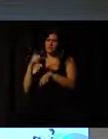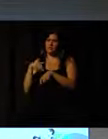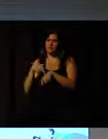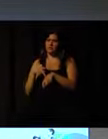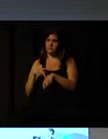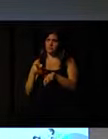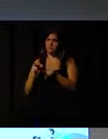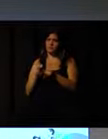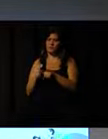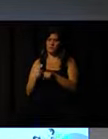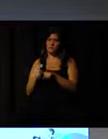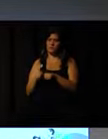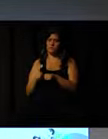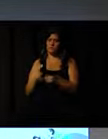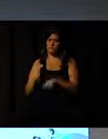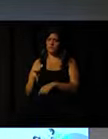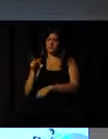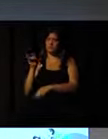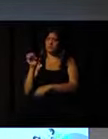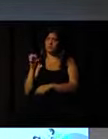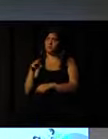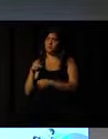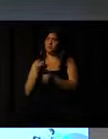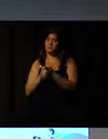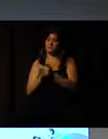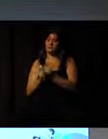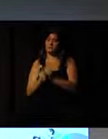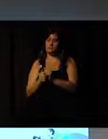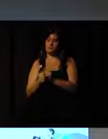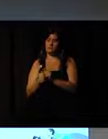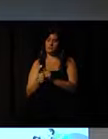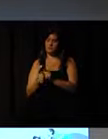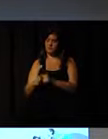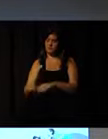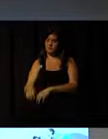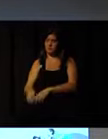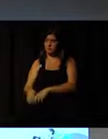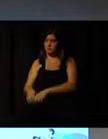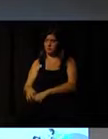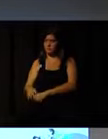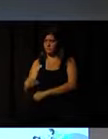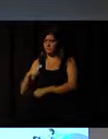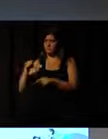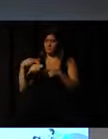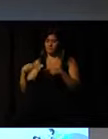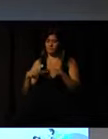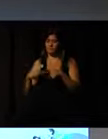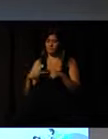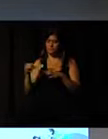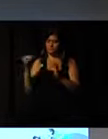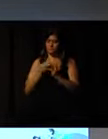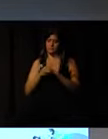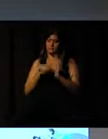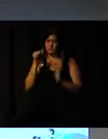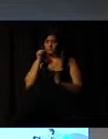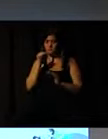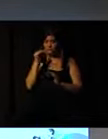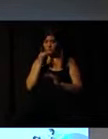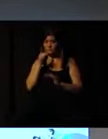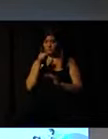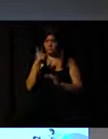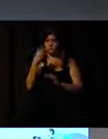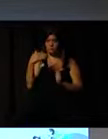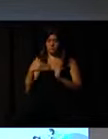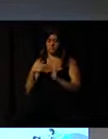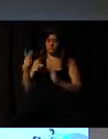Consortium and headed by UK Sports Charity Street Games, with the goal to include